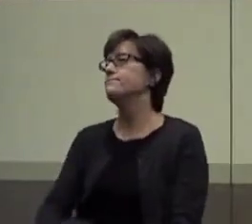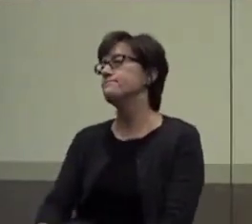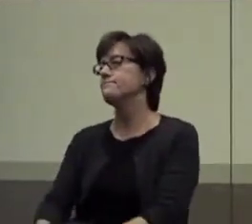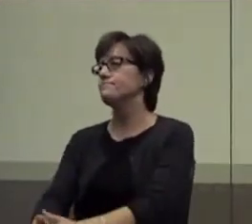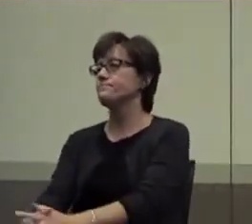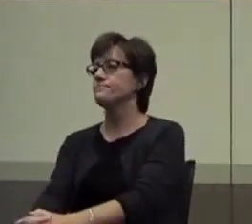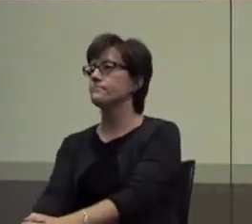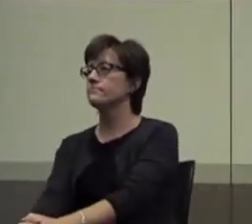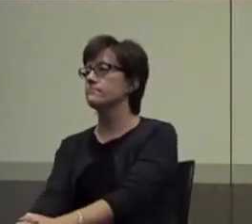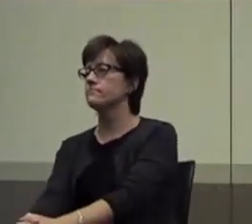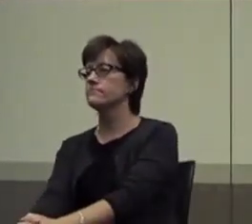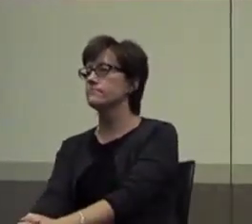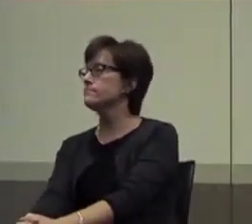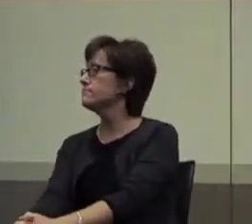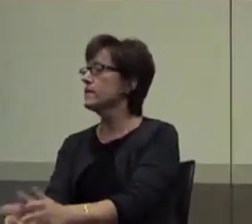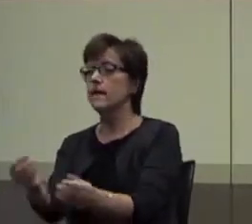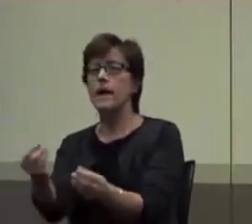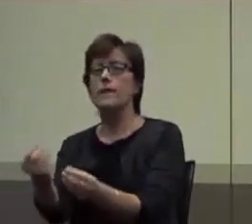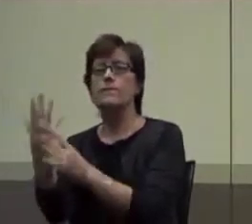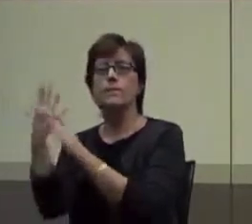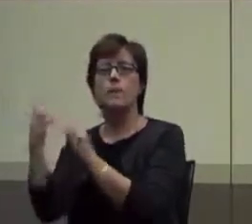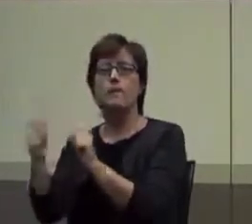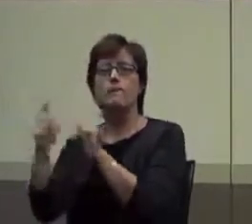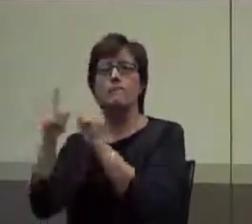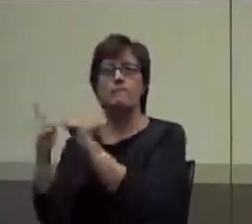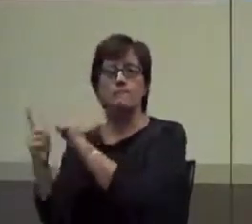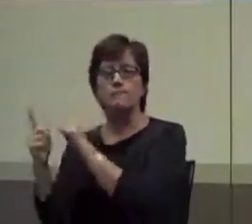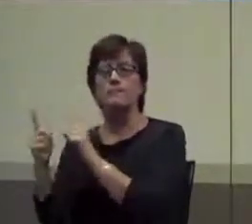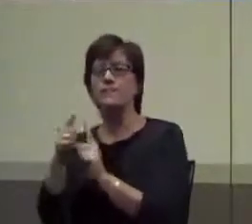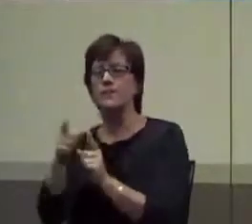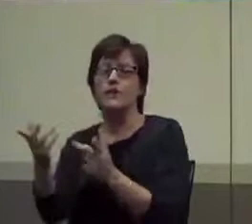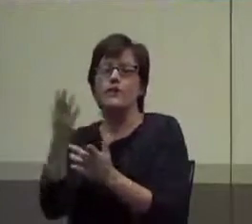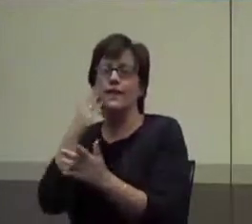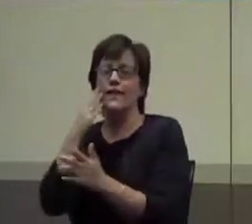I'll put them up there for you, but you guys know them already anyway.